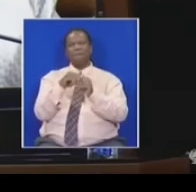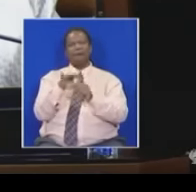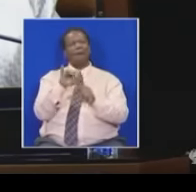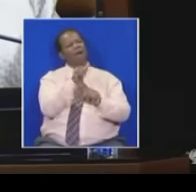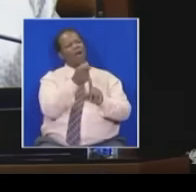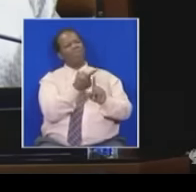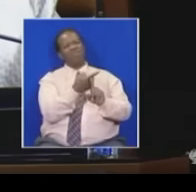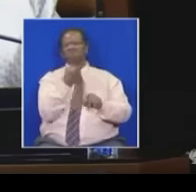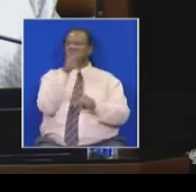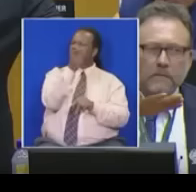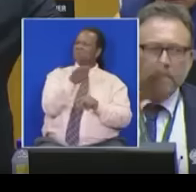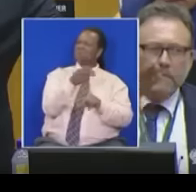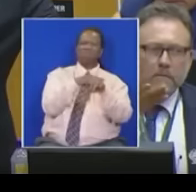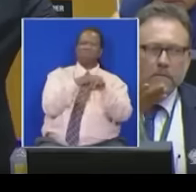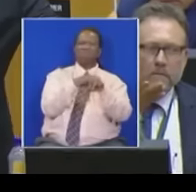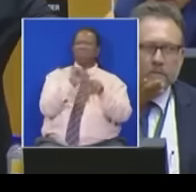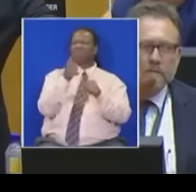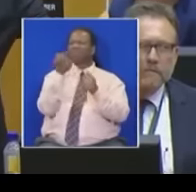are racist.